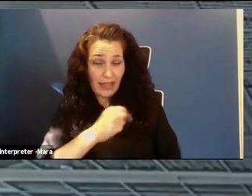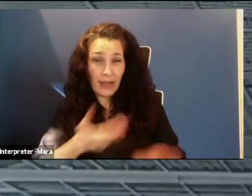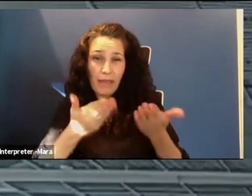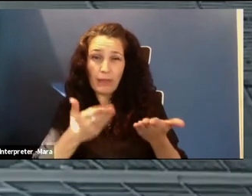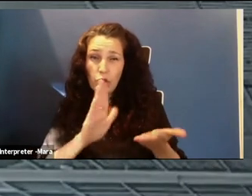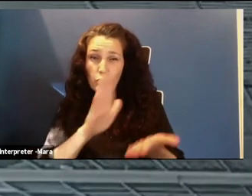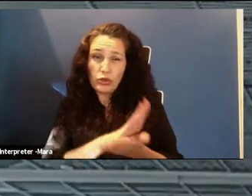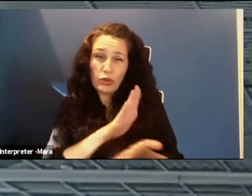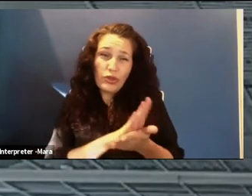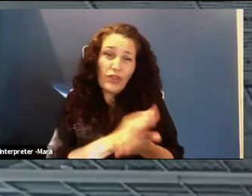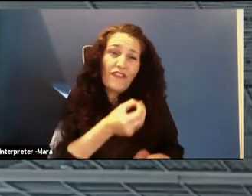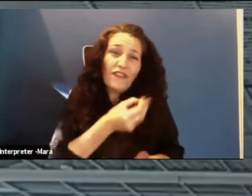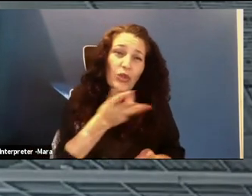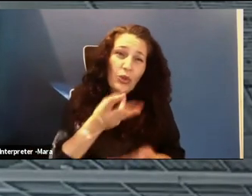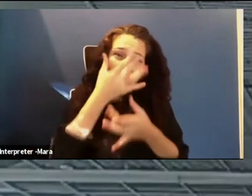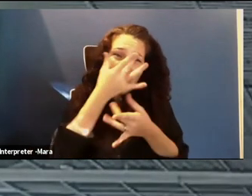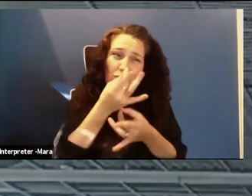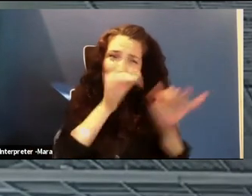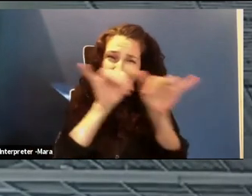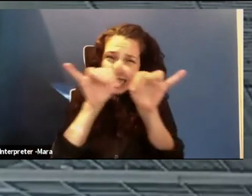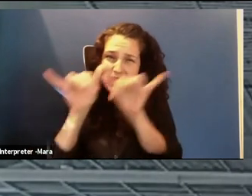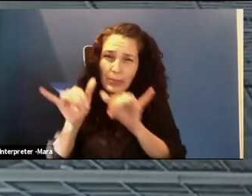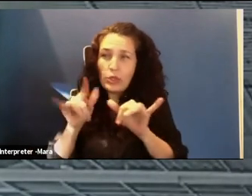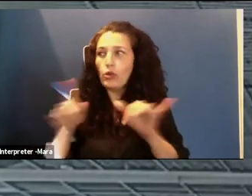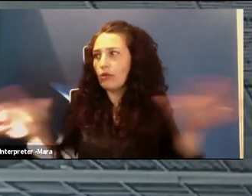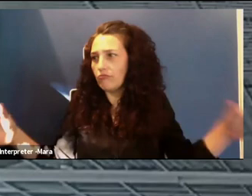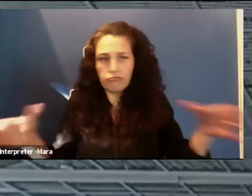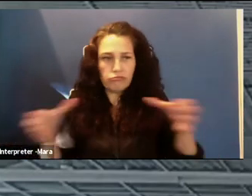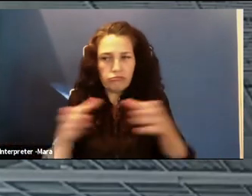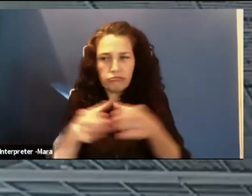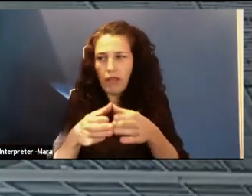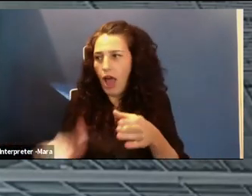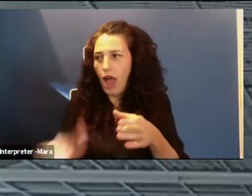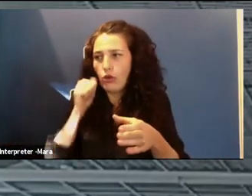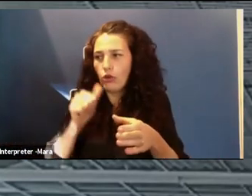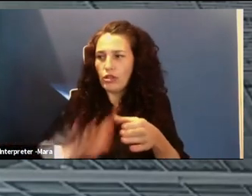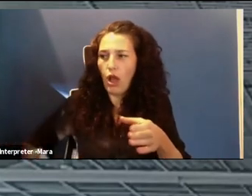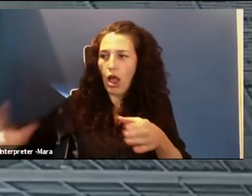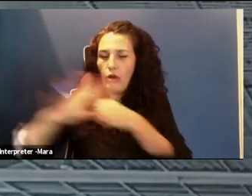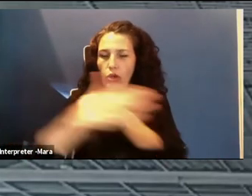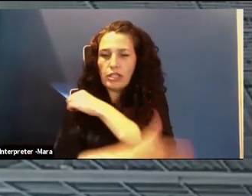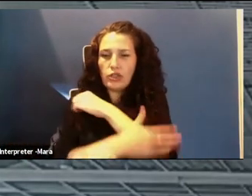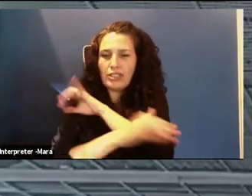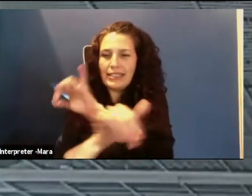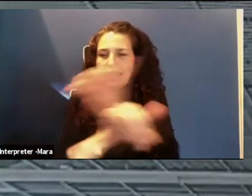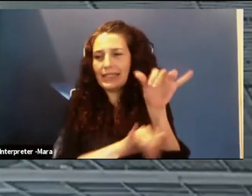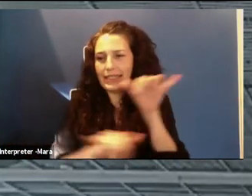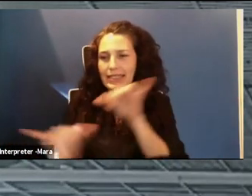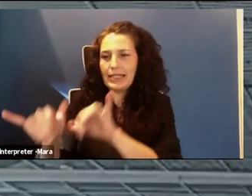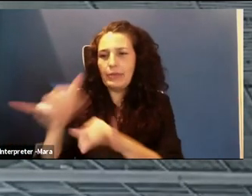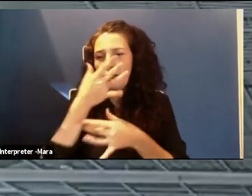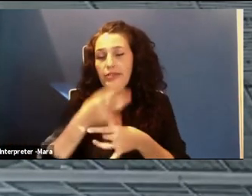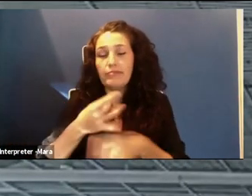this brings you together and lets you meet others with your interests all across the country. Now, if that wasn't